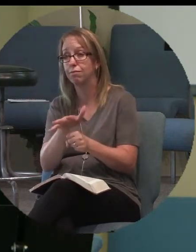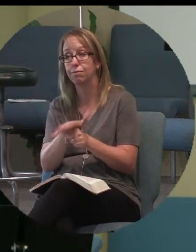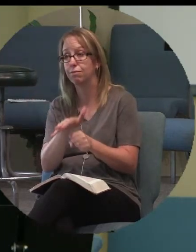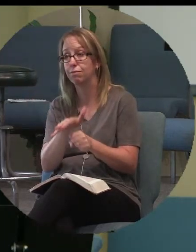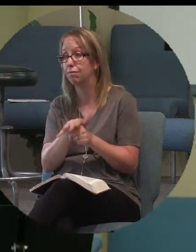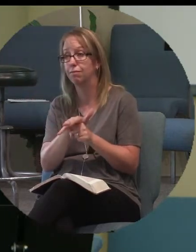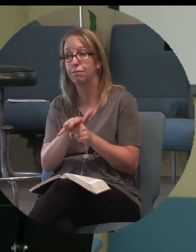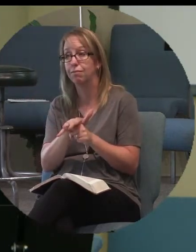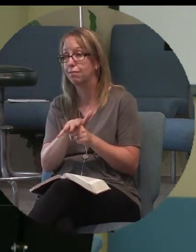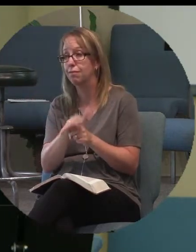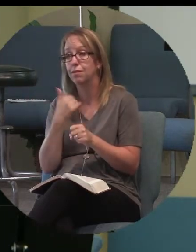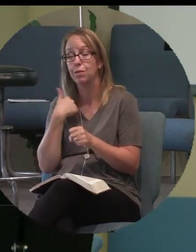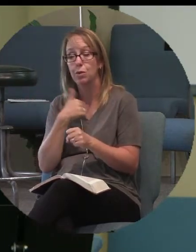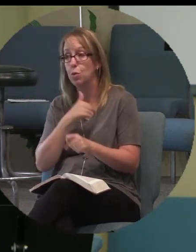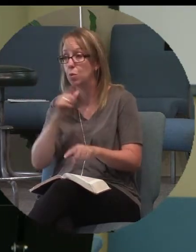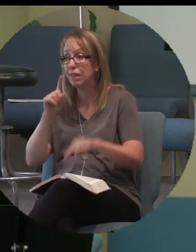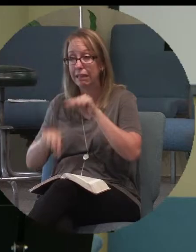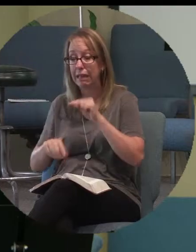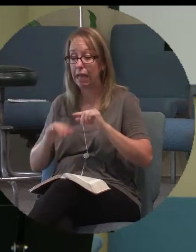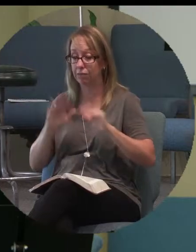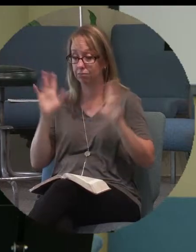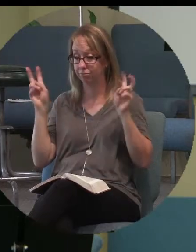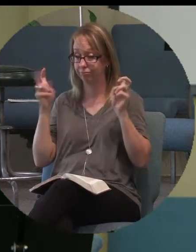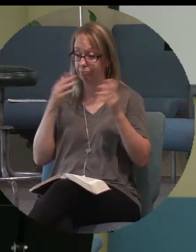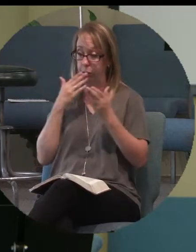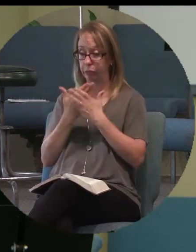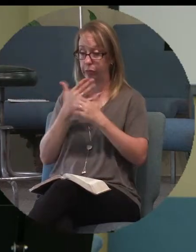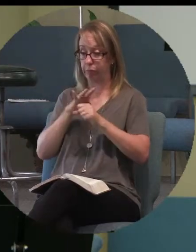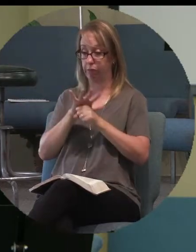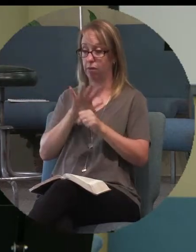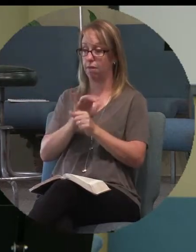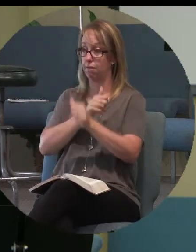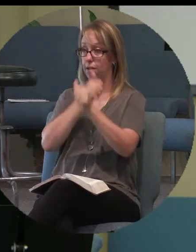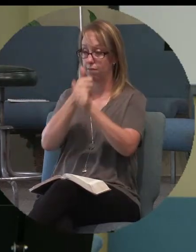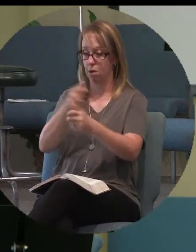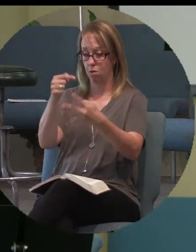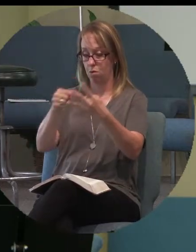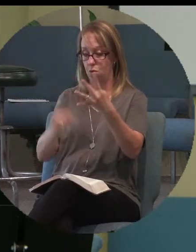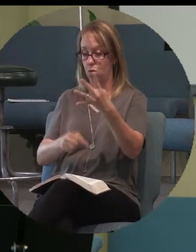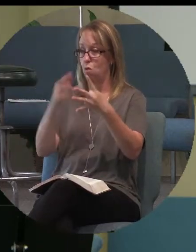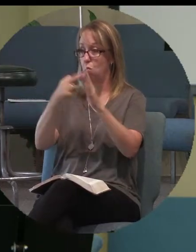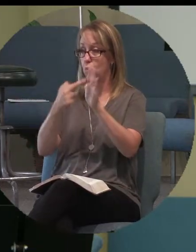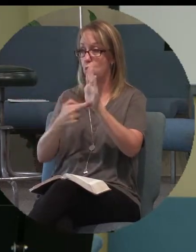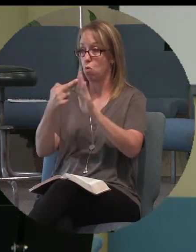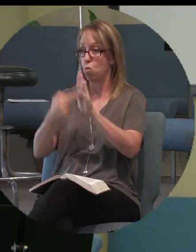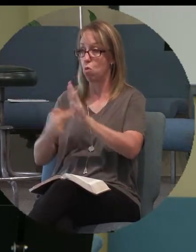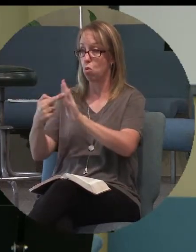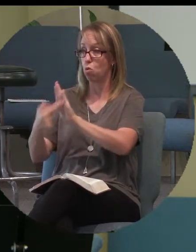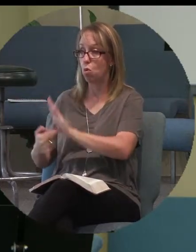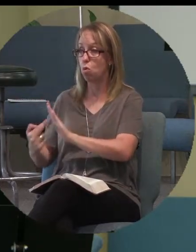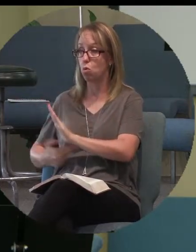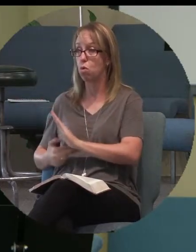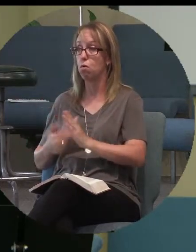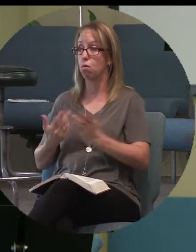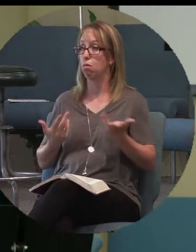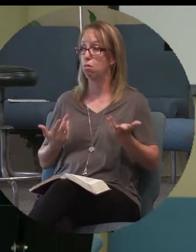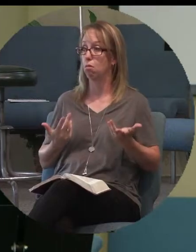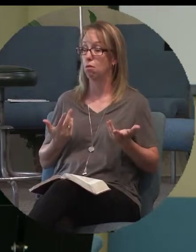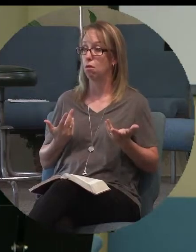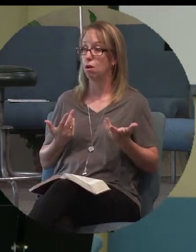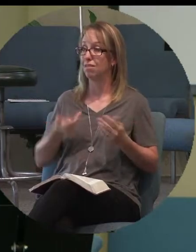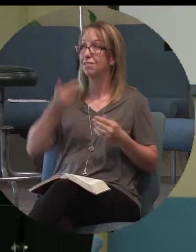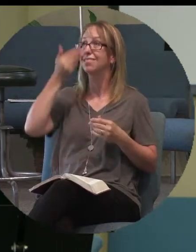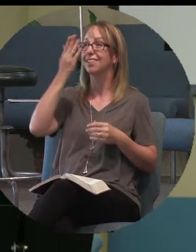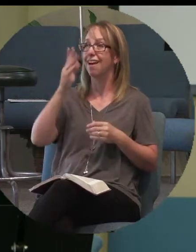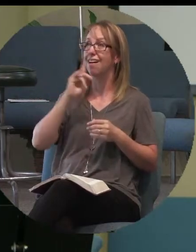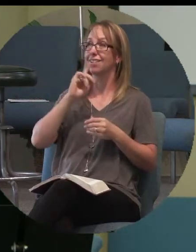That we can't be good enough by following all the rules and all the regulations. That God is a God